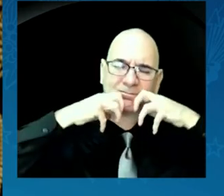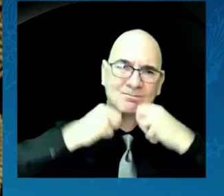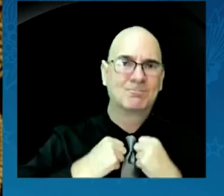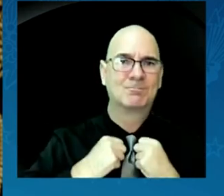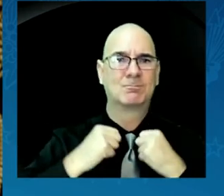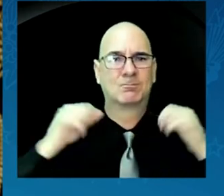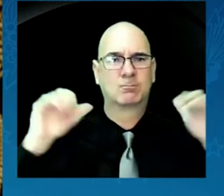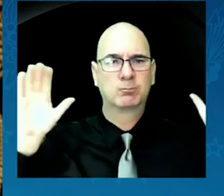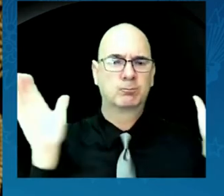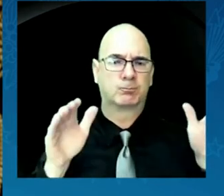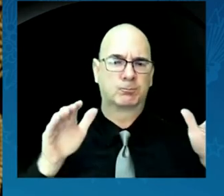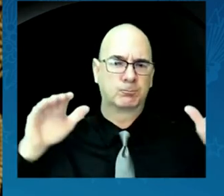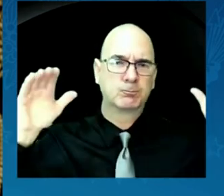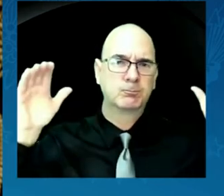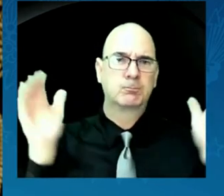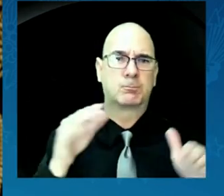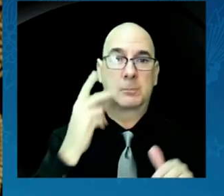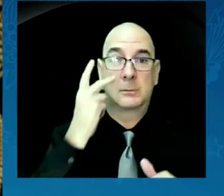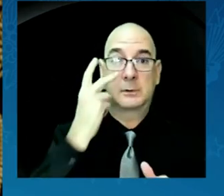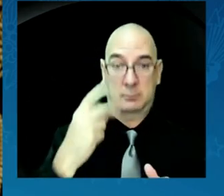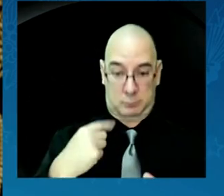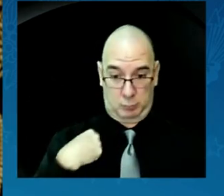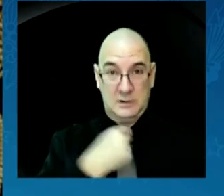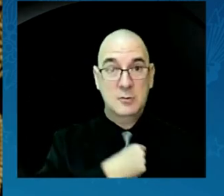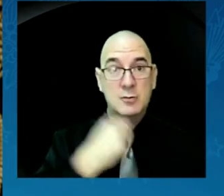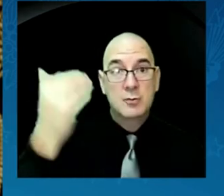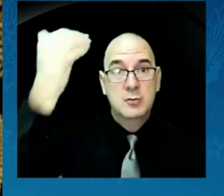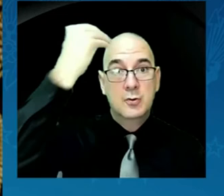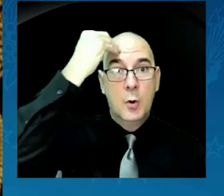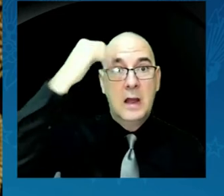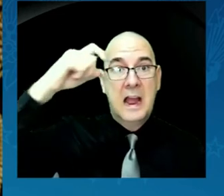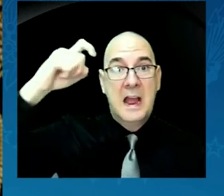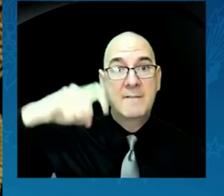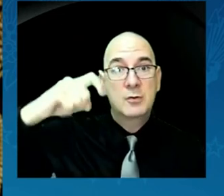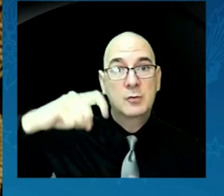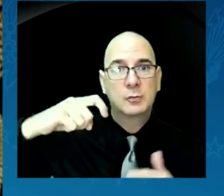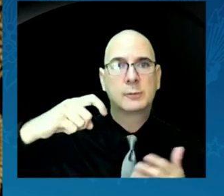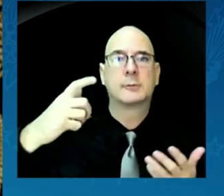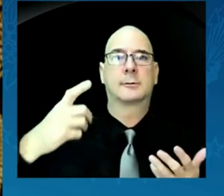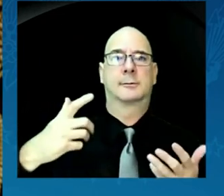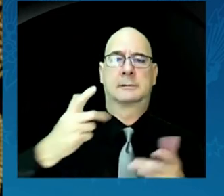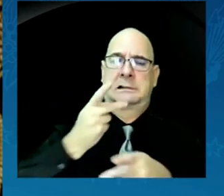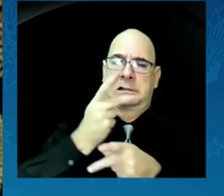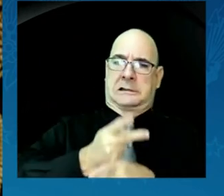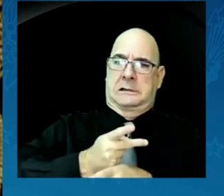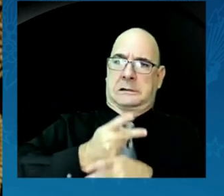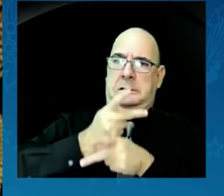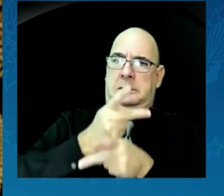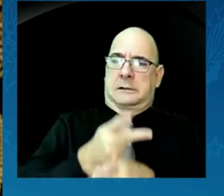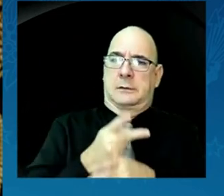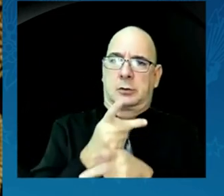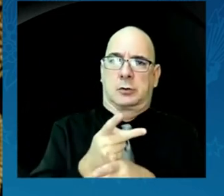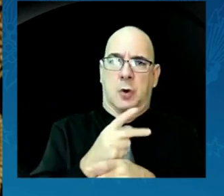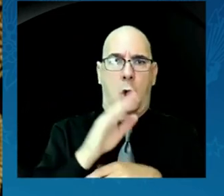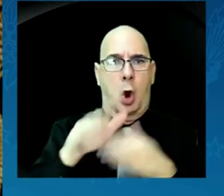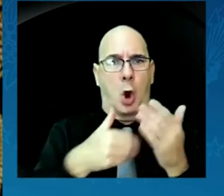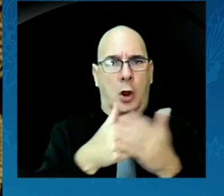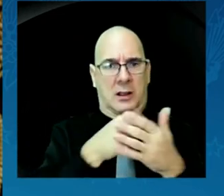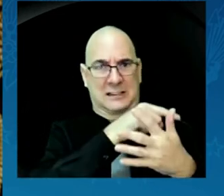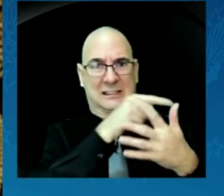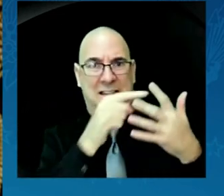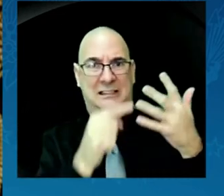ourselves and know that we must take the utmost care and kindness in all things. Breathe in,